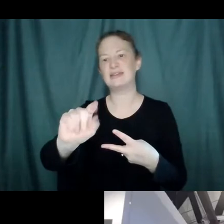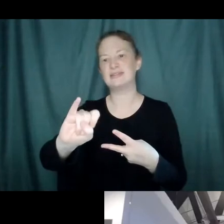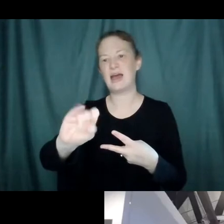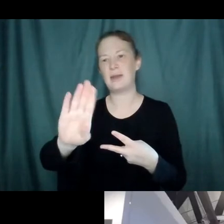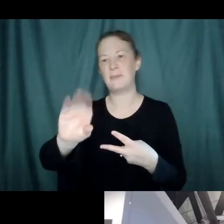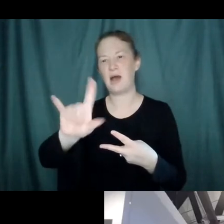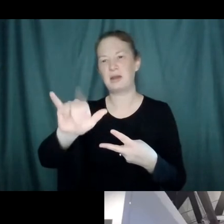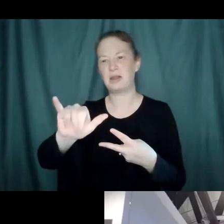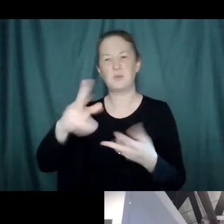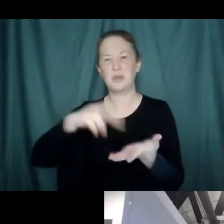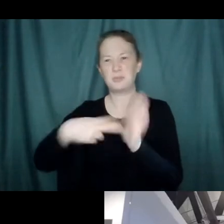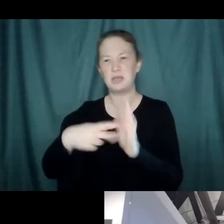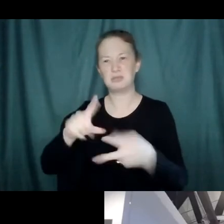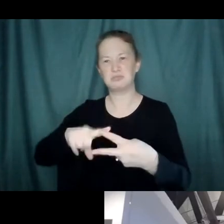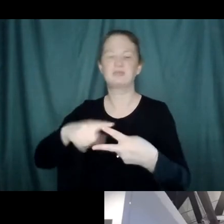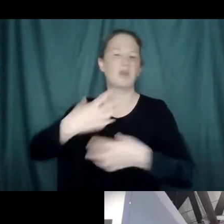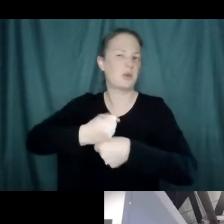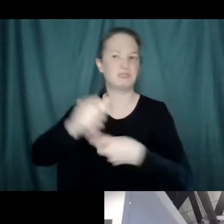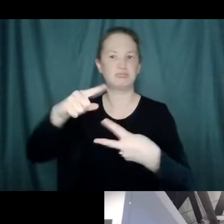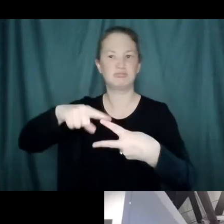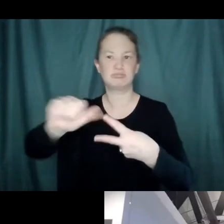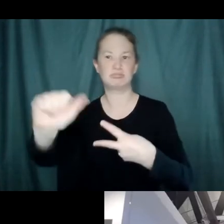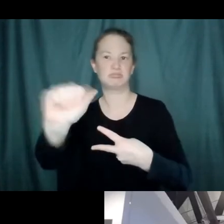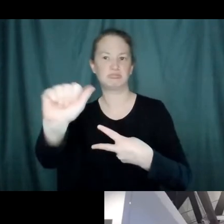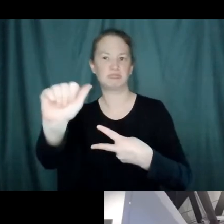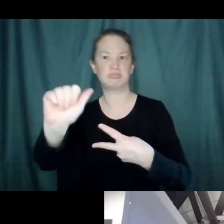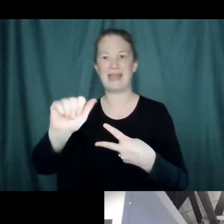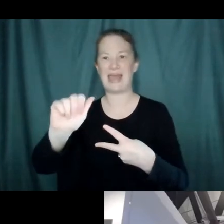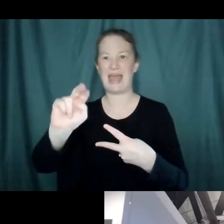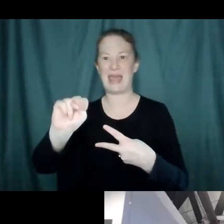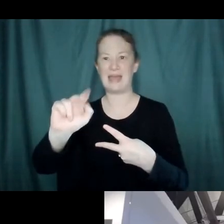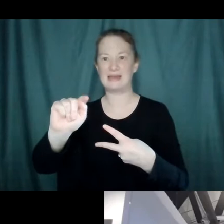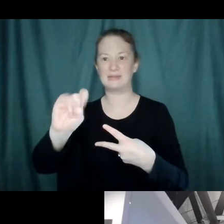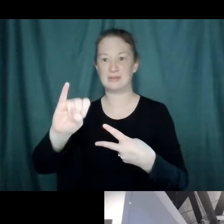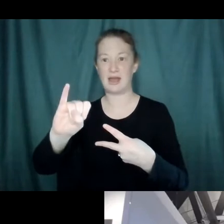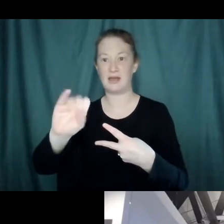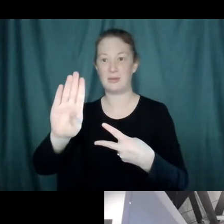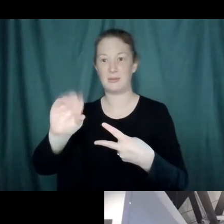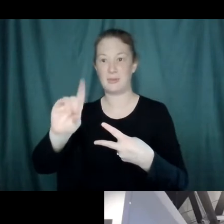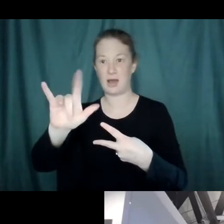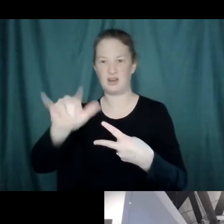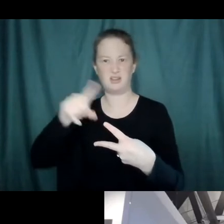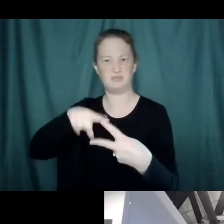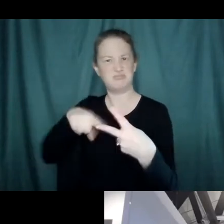give us antibodies or help us to create antibodies that we otherwise would not have had?